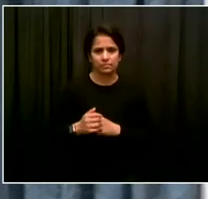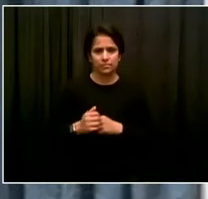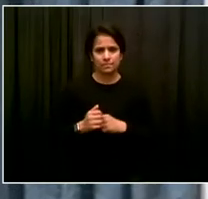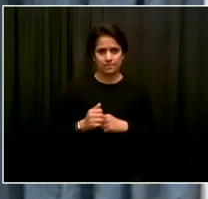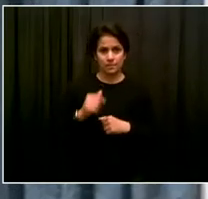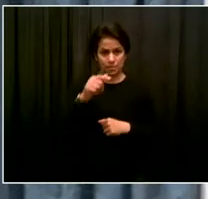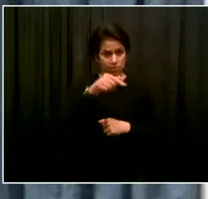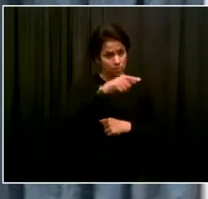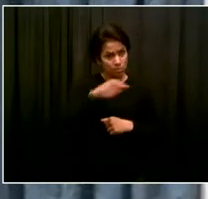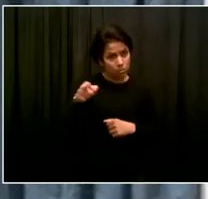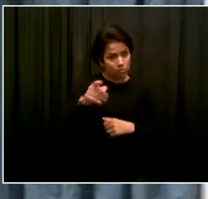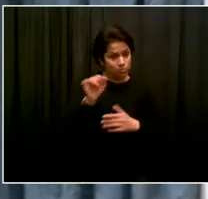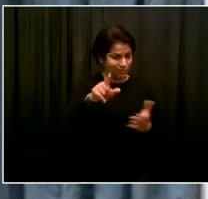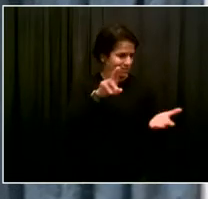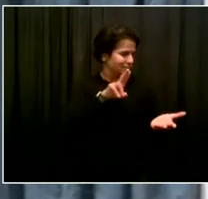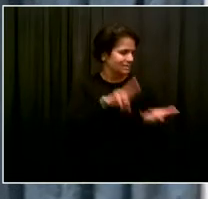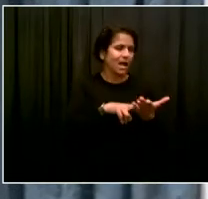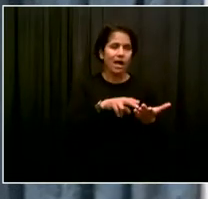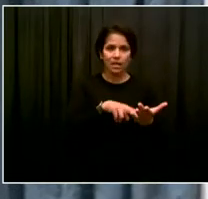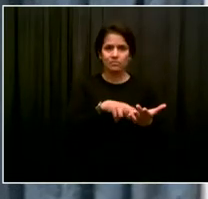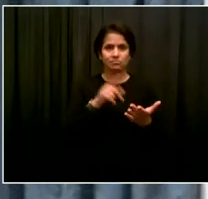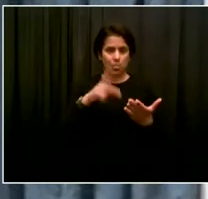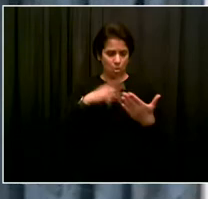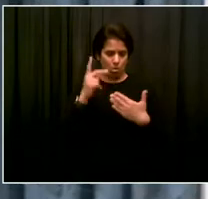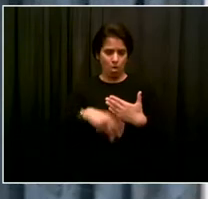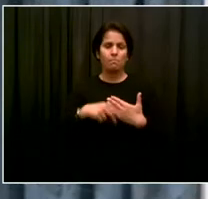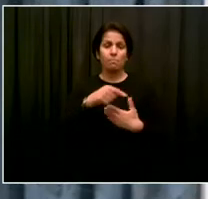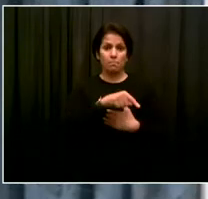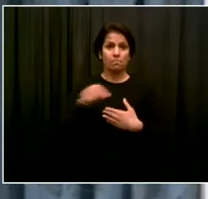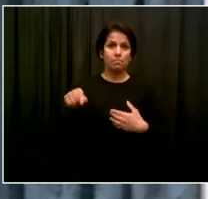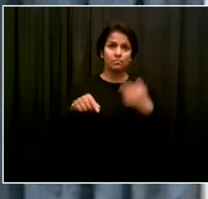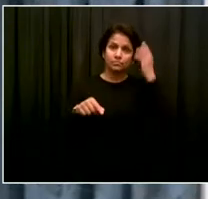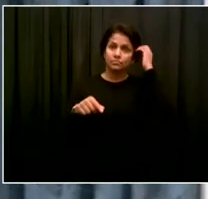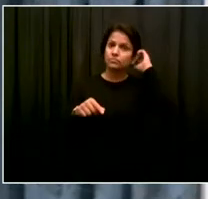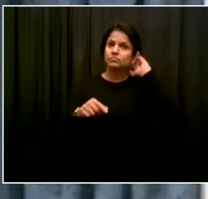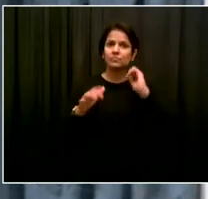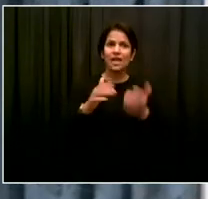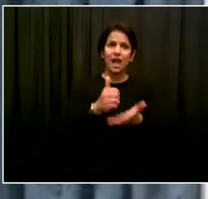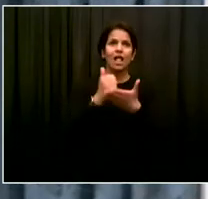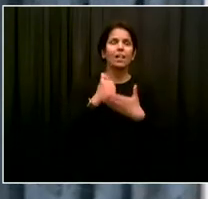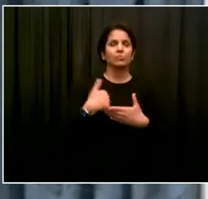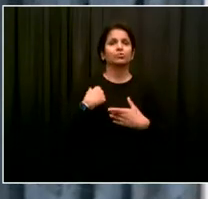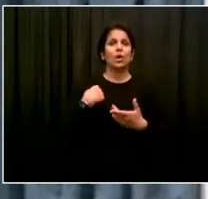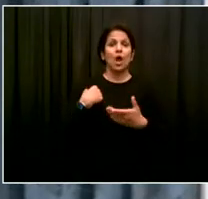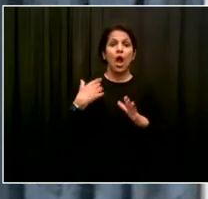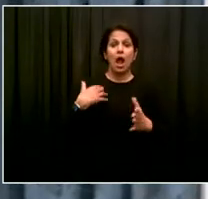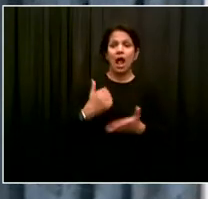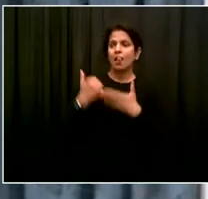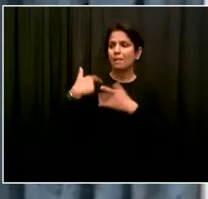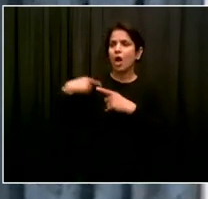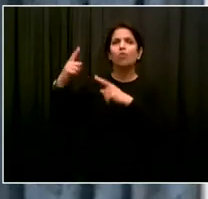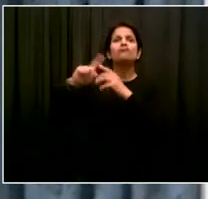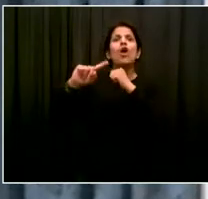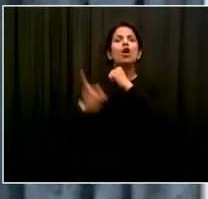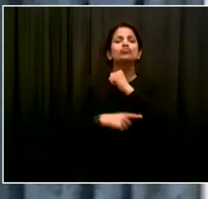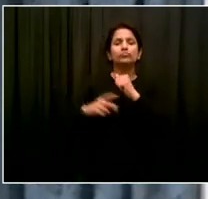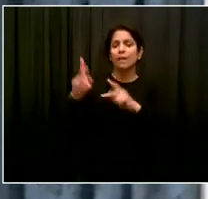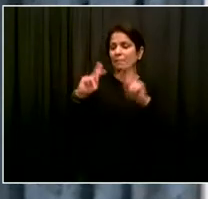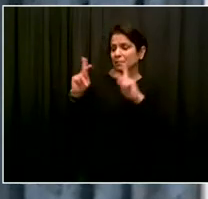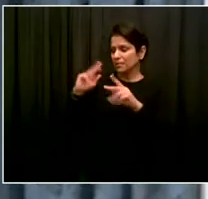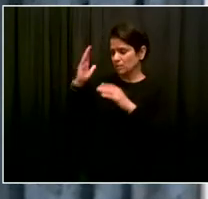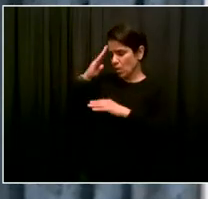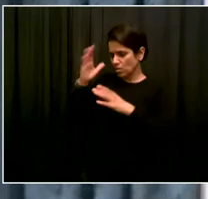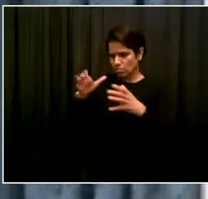would do pinpoint routing, so that makes it much more precise, keeps our truck travel down, lets us go out and service